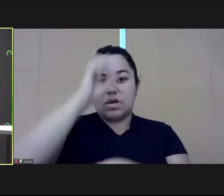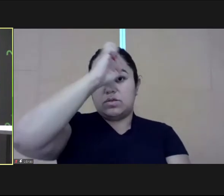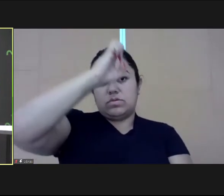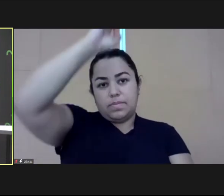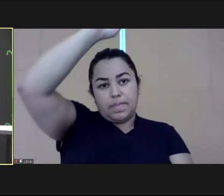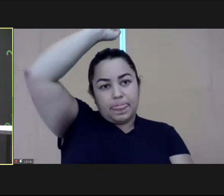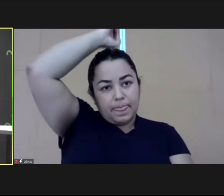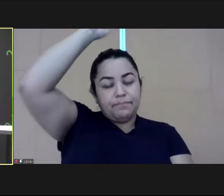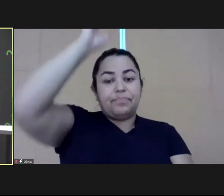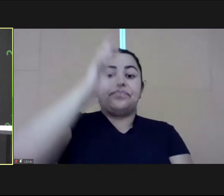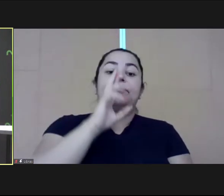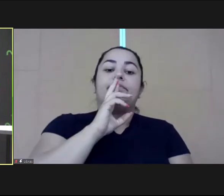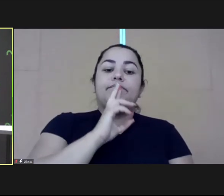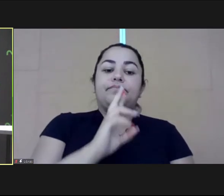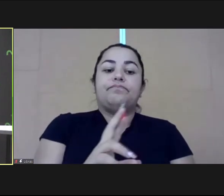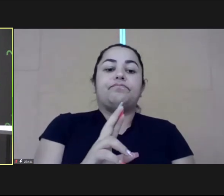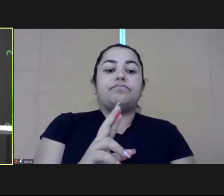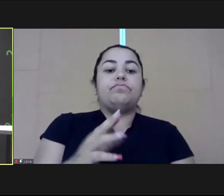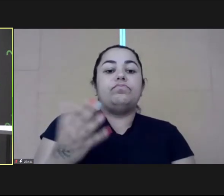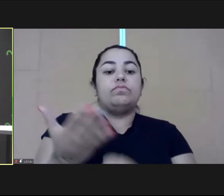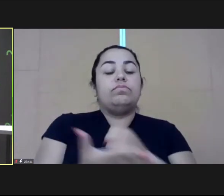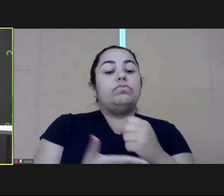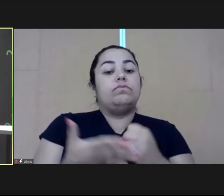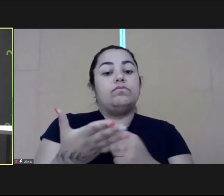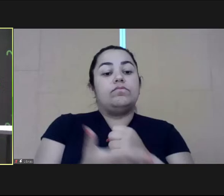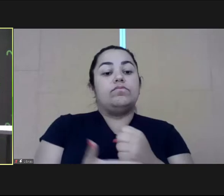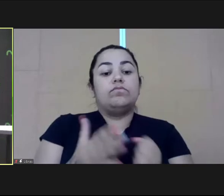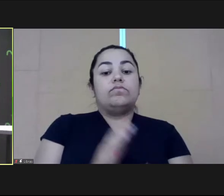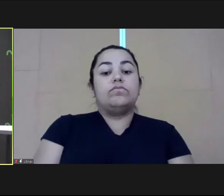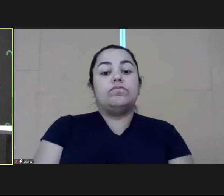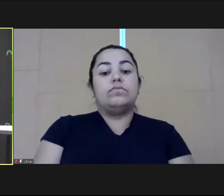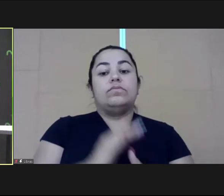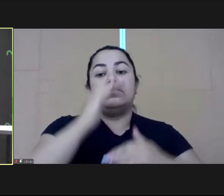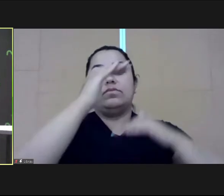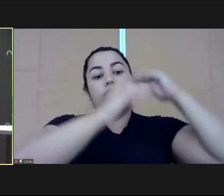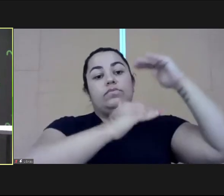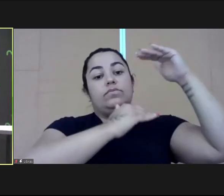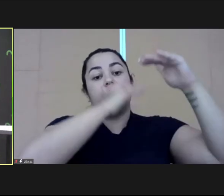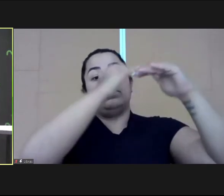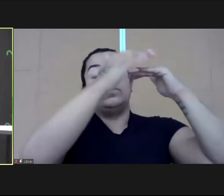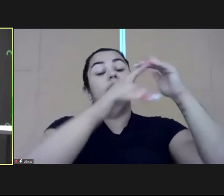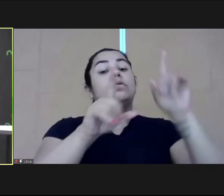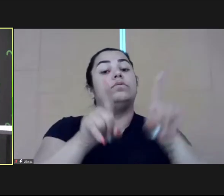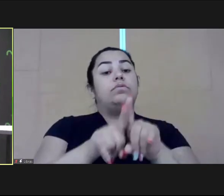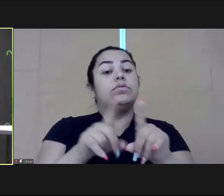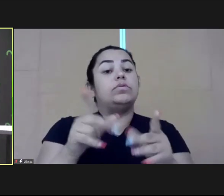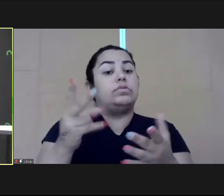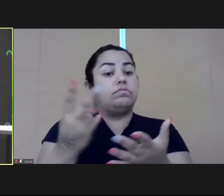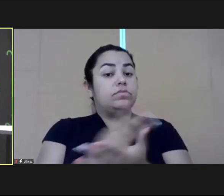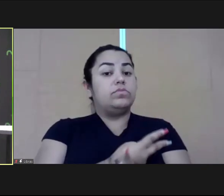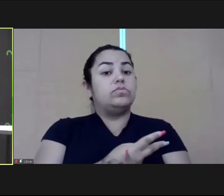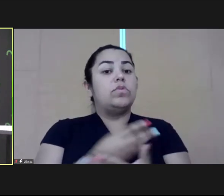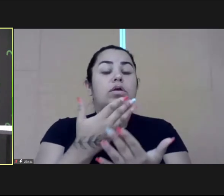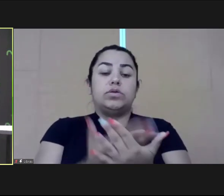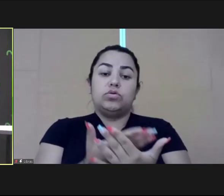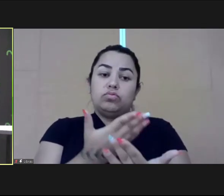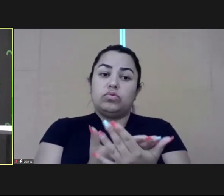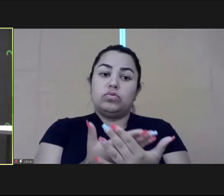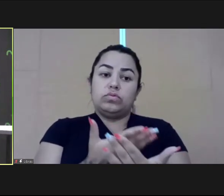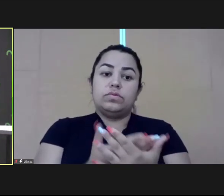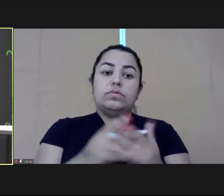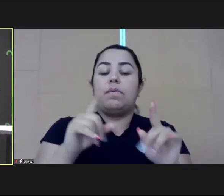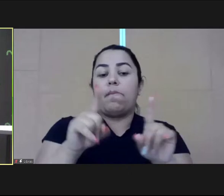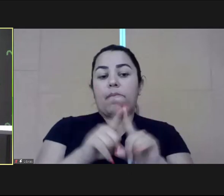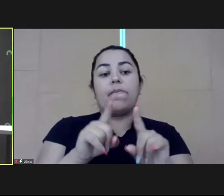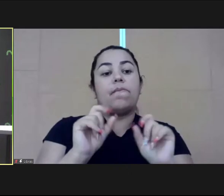been made for here at ENAPI and we're going to talk about the leadership